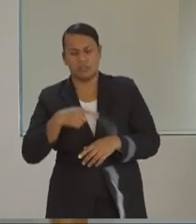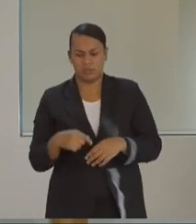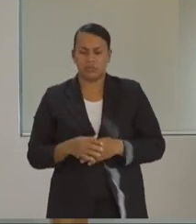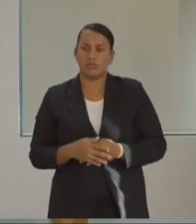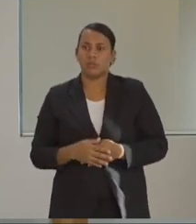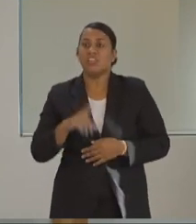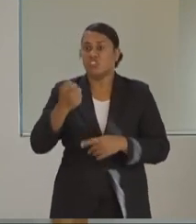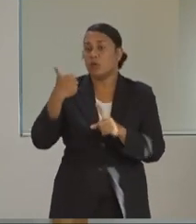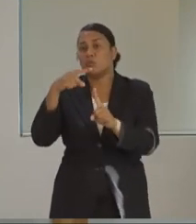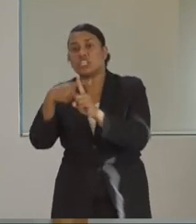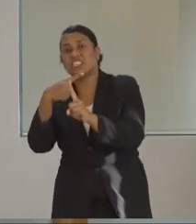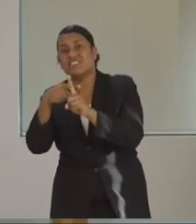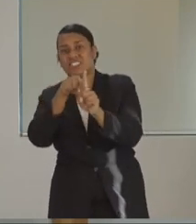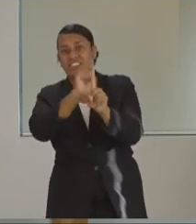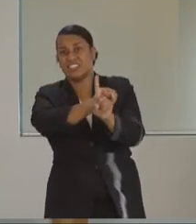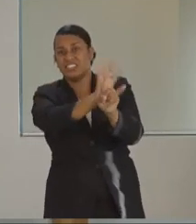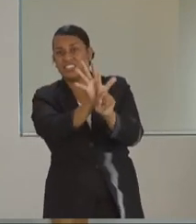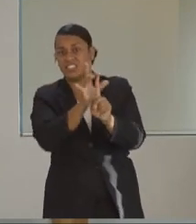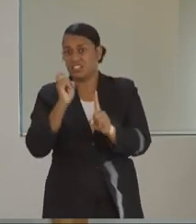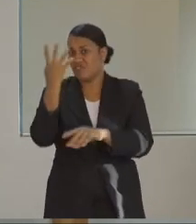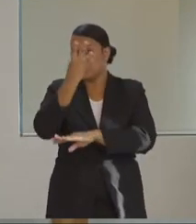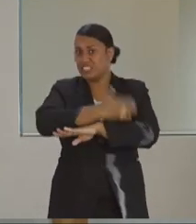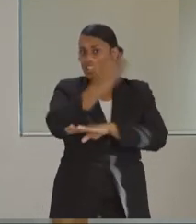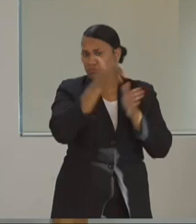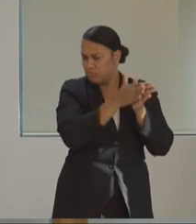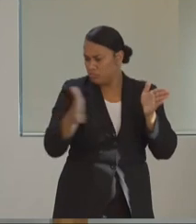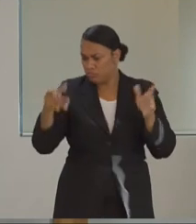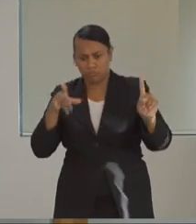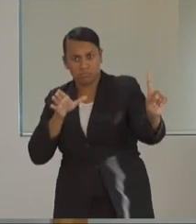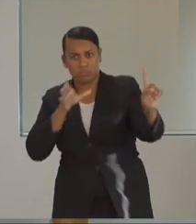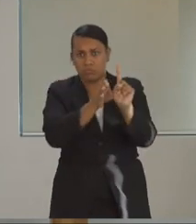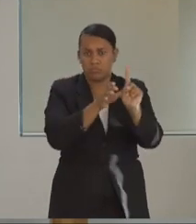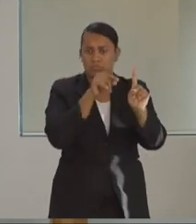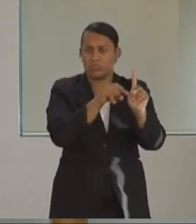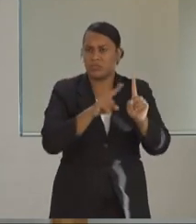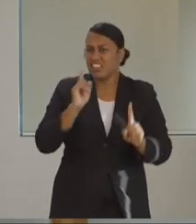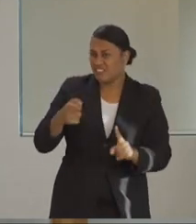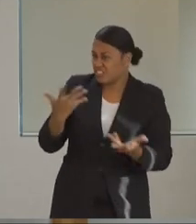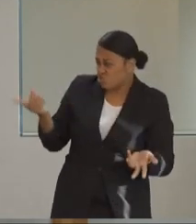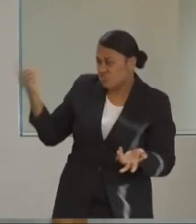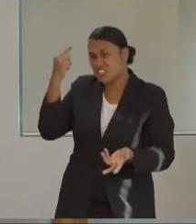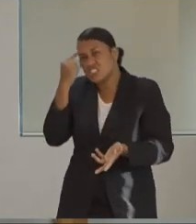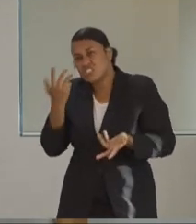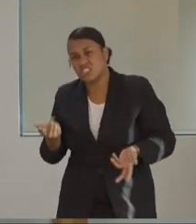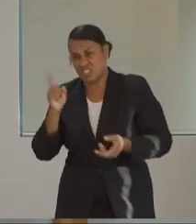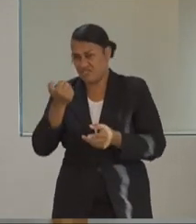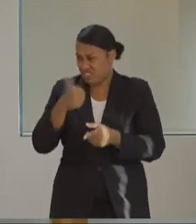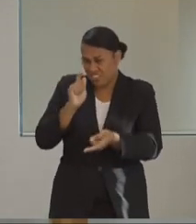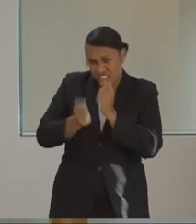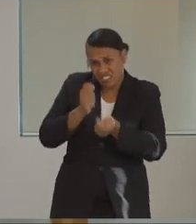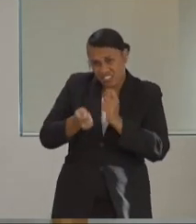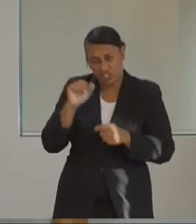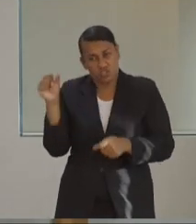well after the period that we expected them to, do you not think it's prudent now to do more testings instead of your fever